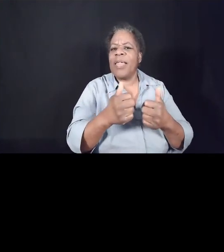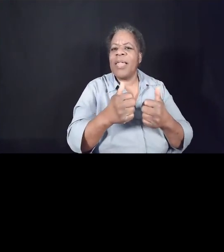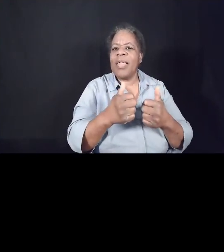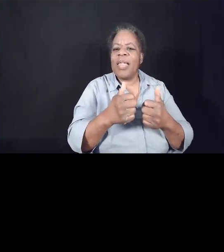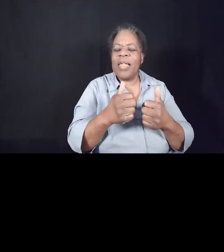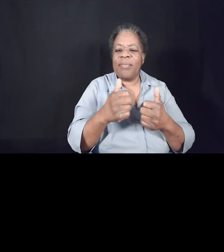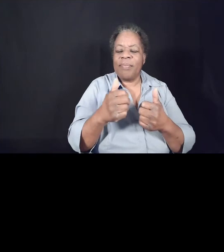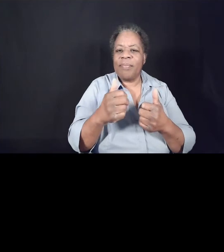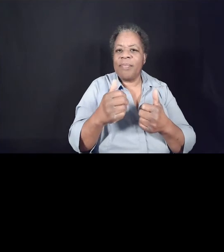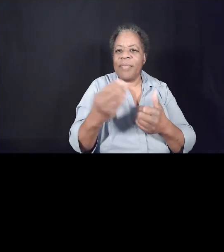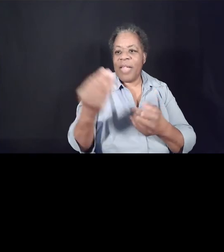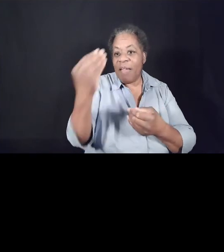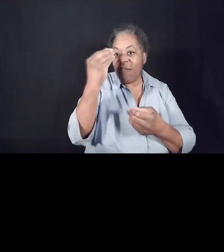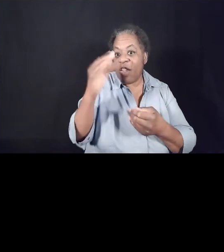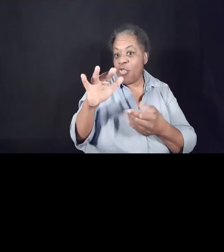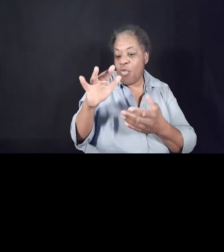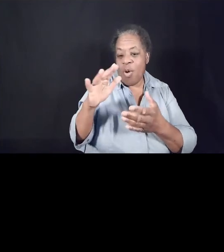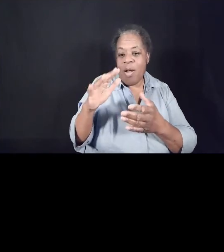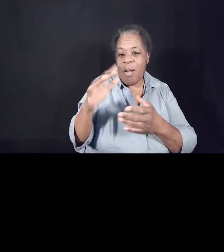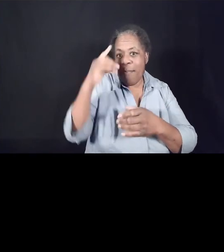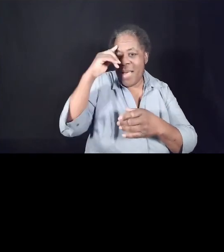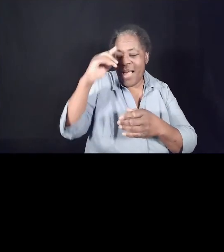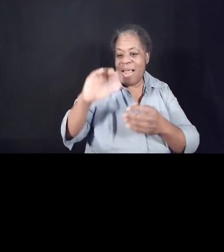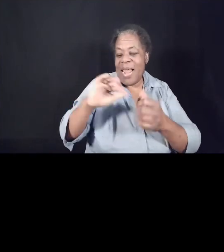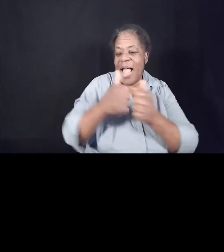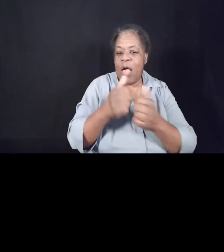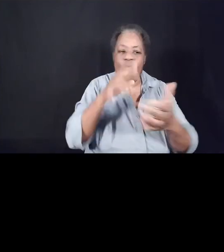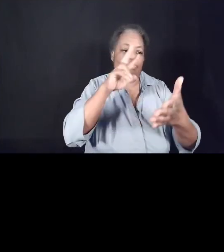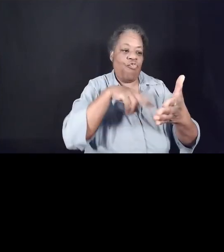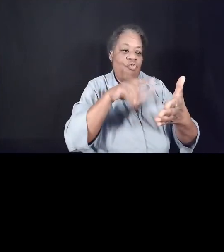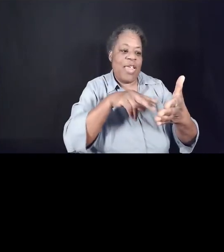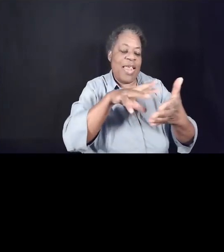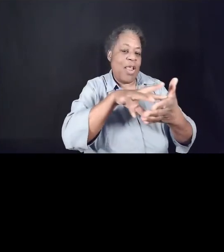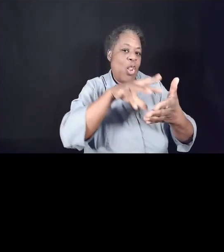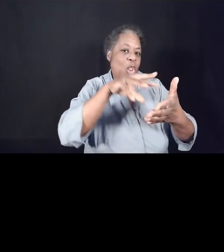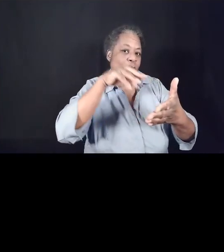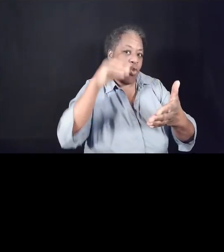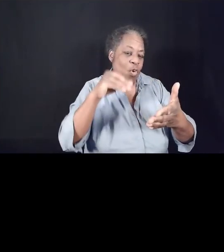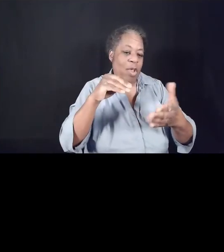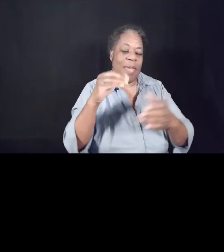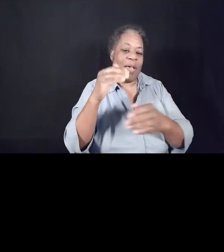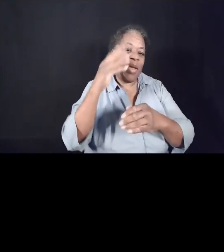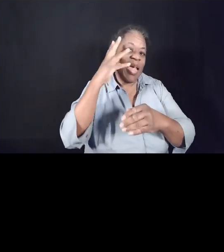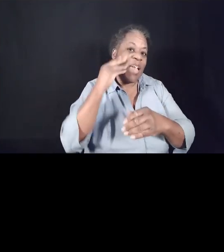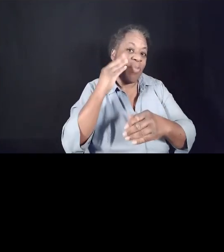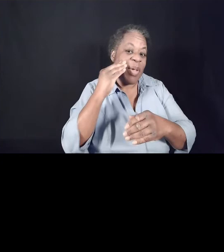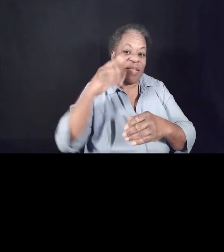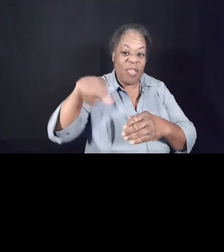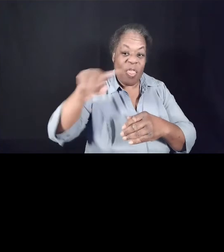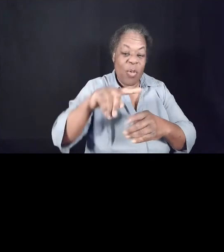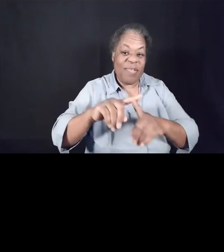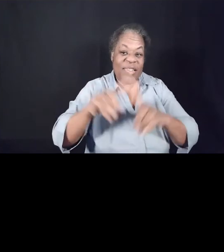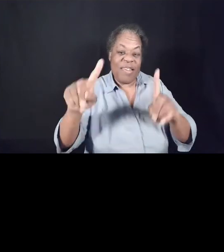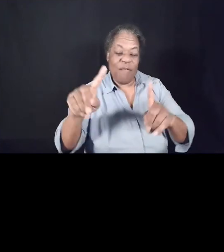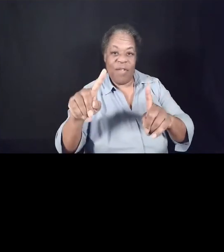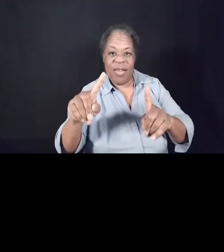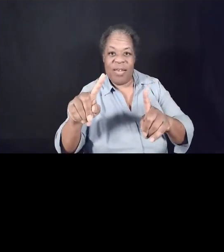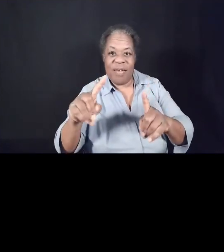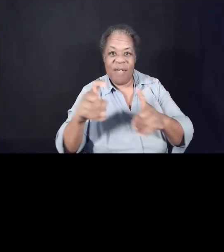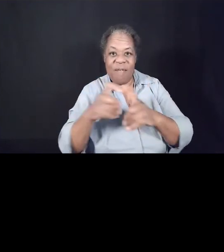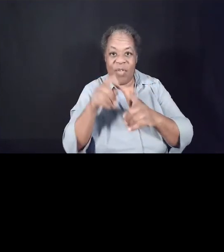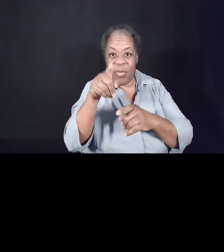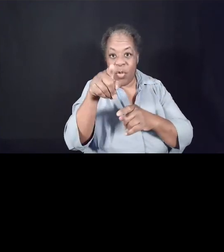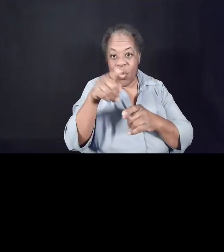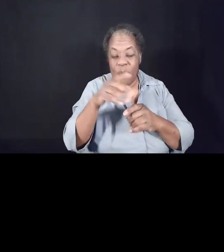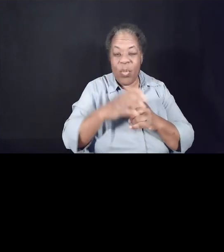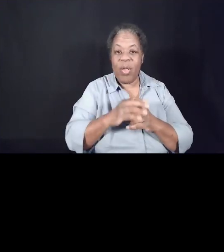by reading and learning about the experiences of those that are different from you. But then I want to take it a step further even in